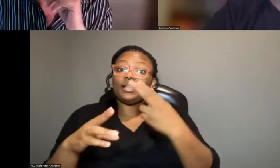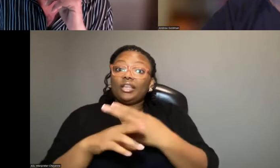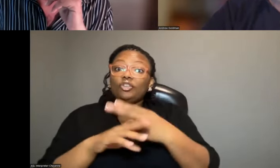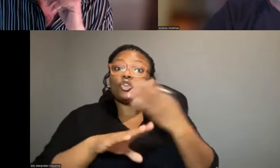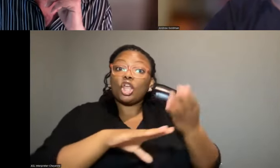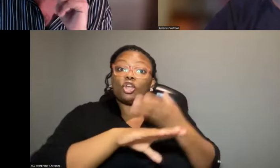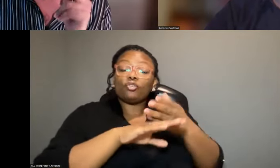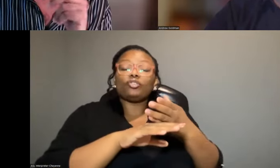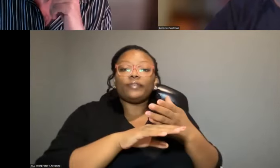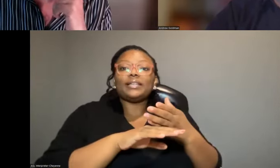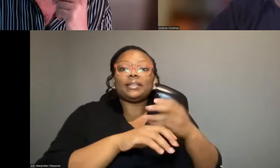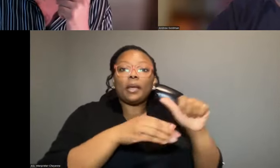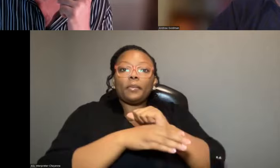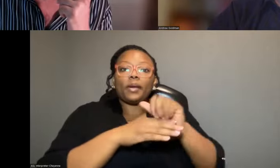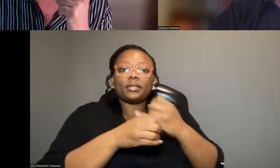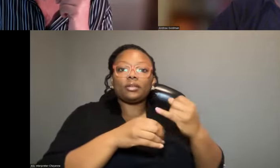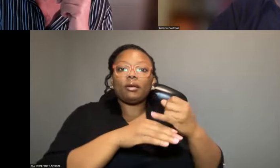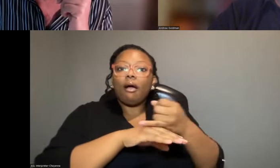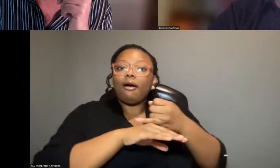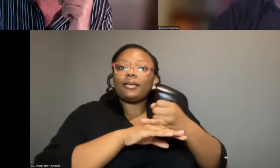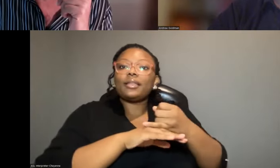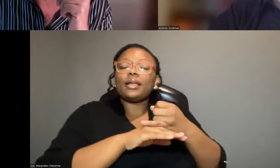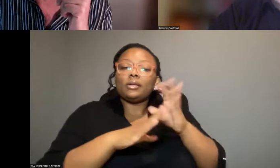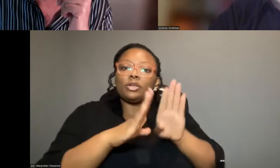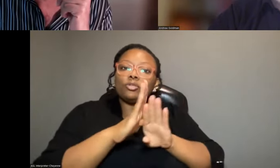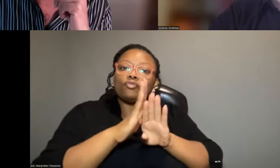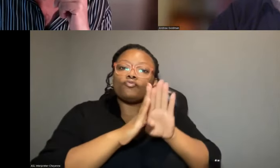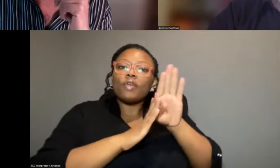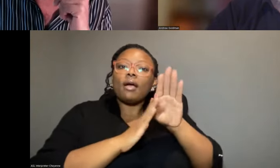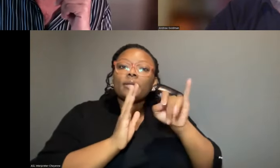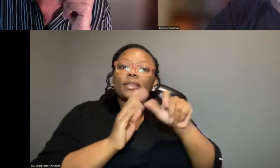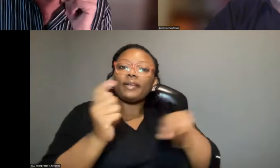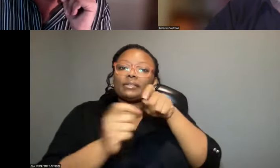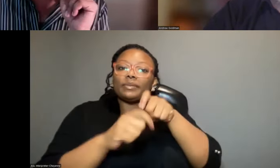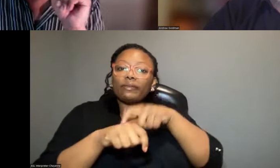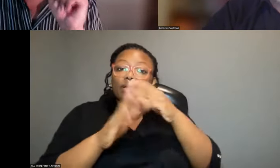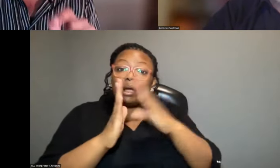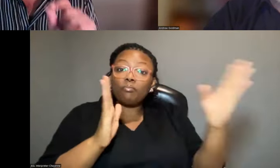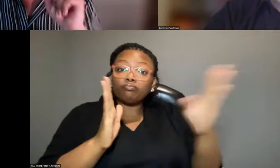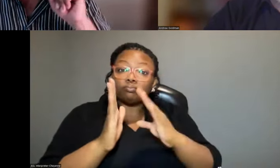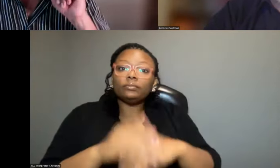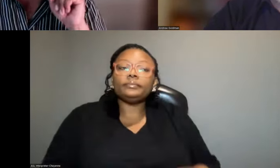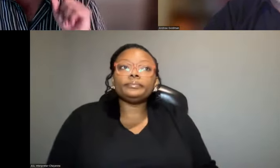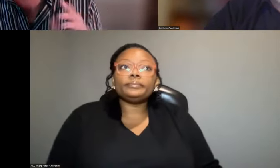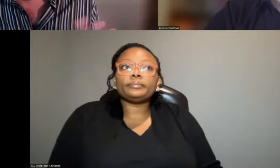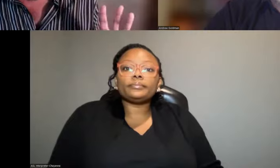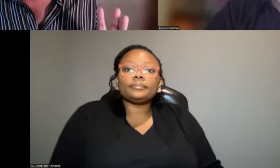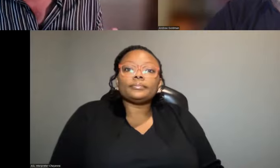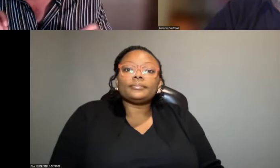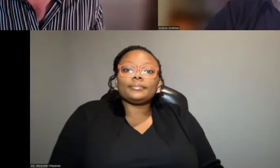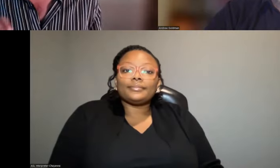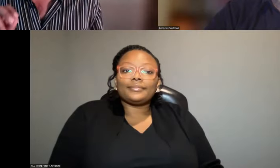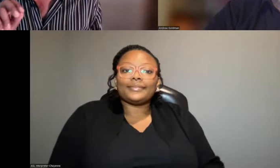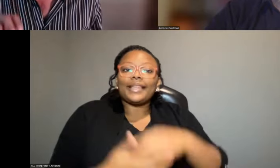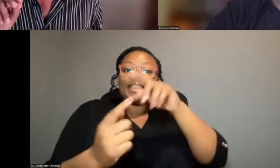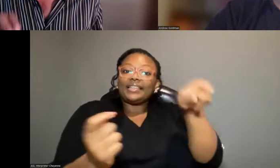practices on the island to the rise in malaria at particular times? That is, that